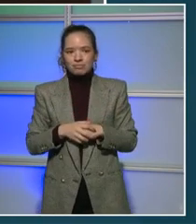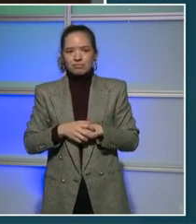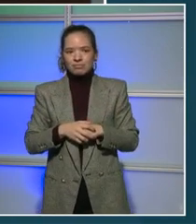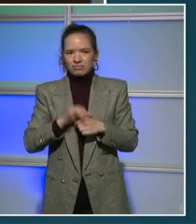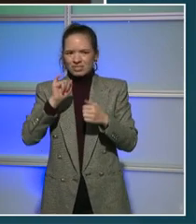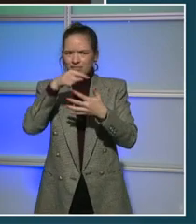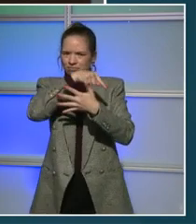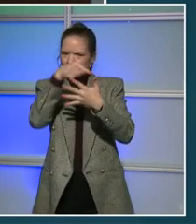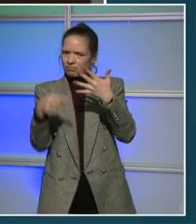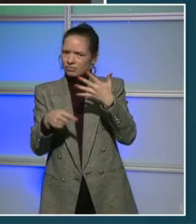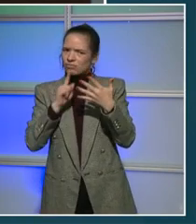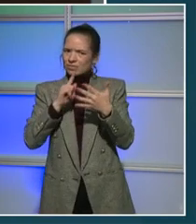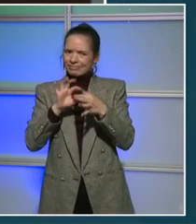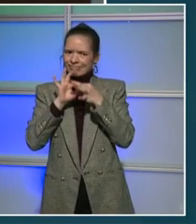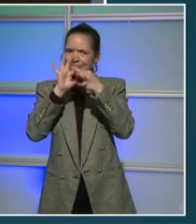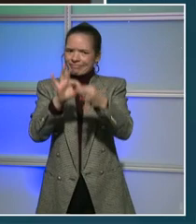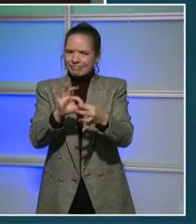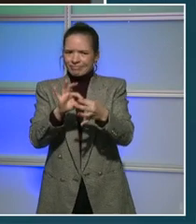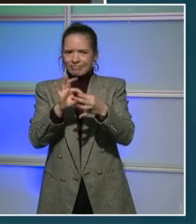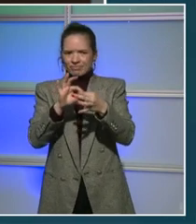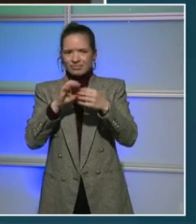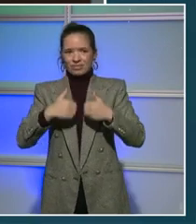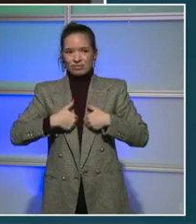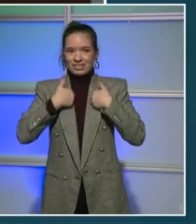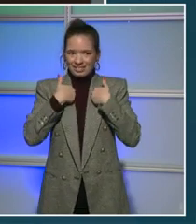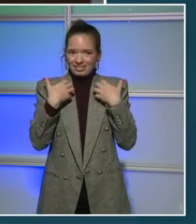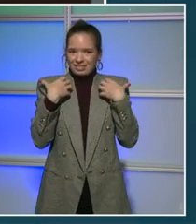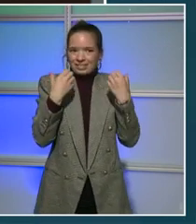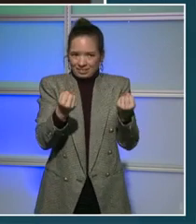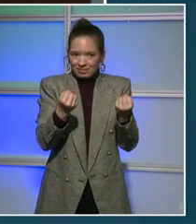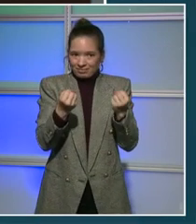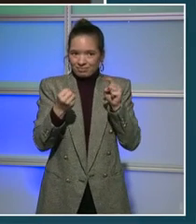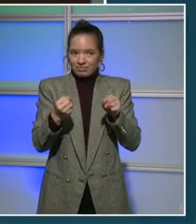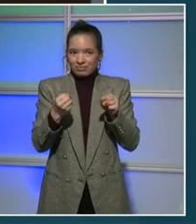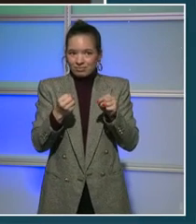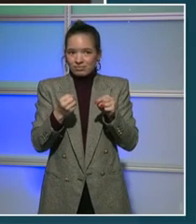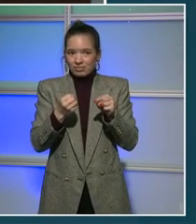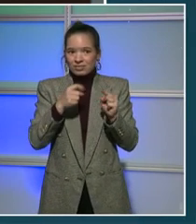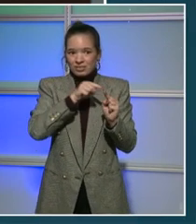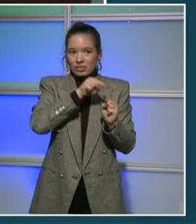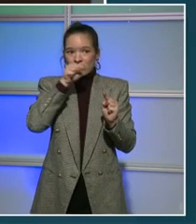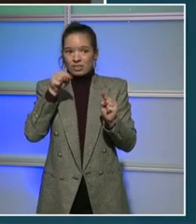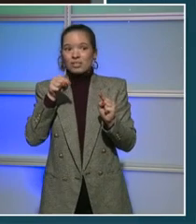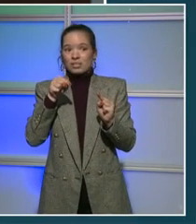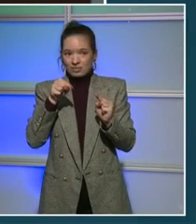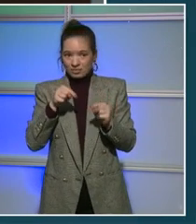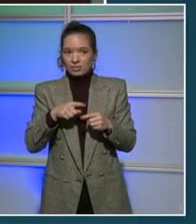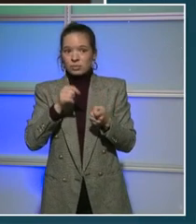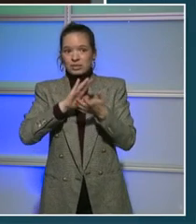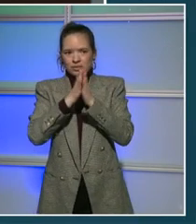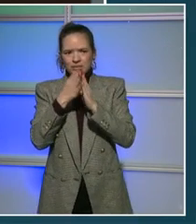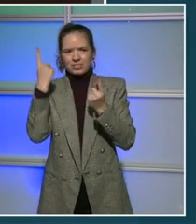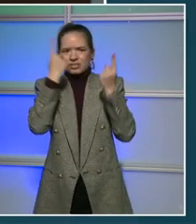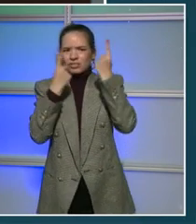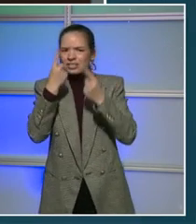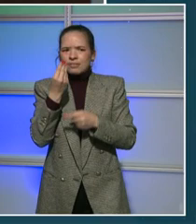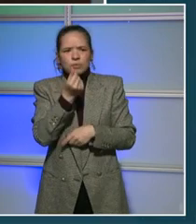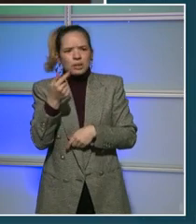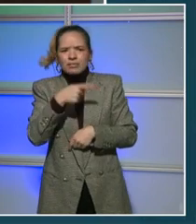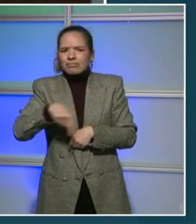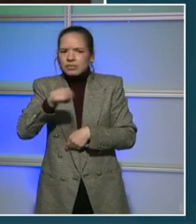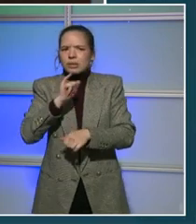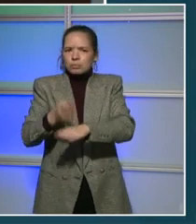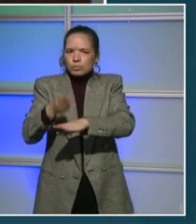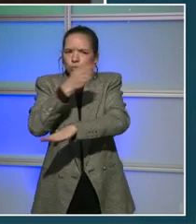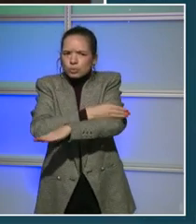correlated with resident health status and thus must be considered as a part of any broad-scale plan to improve the well-being of